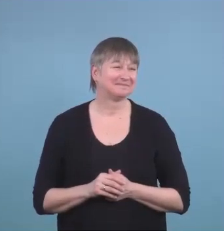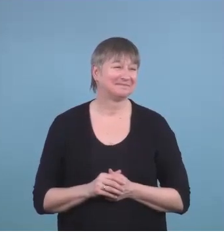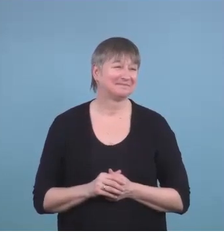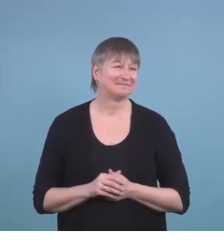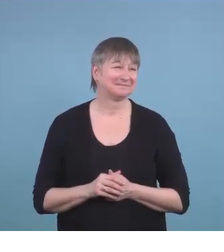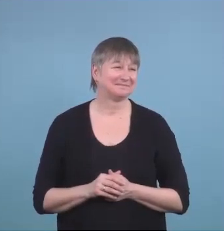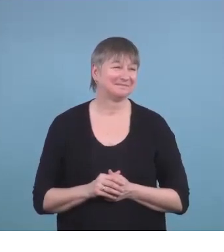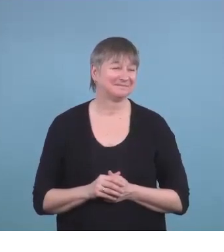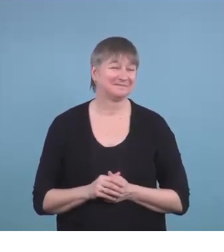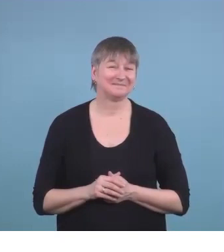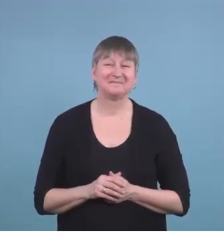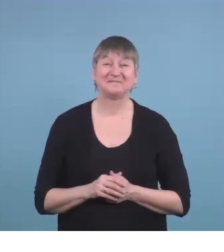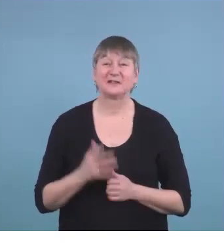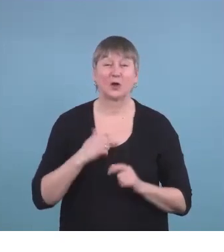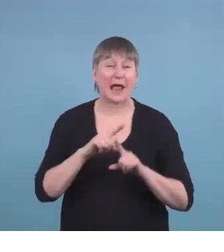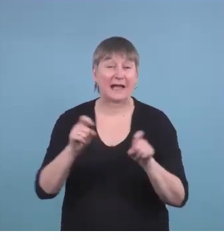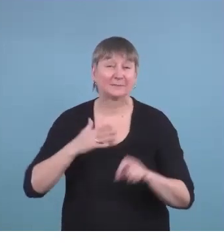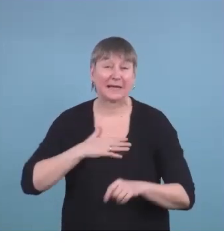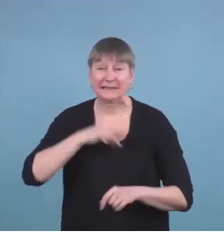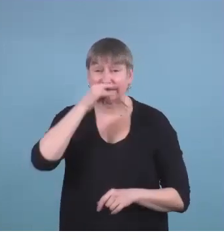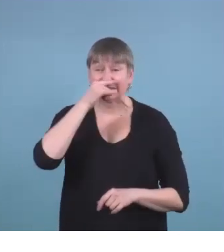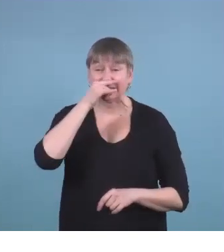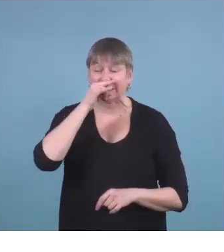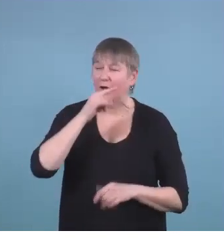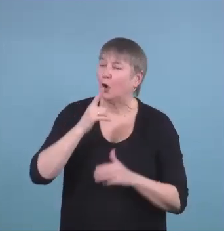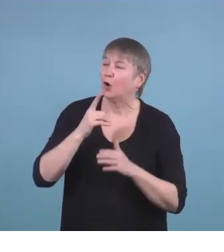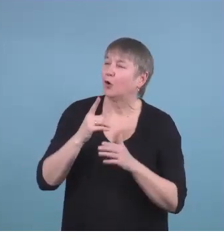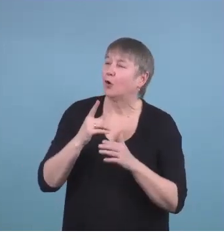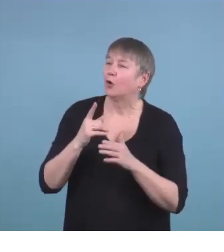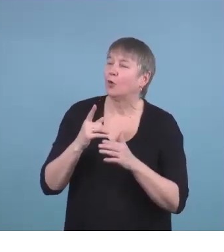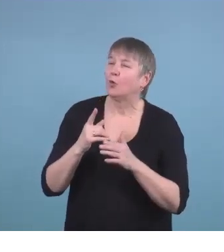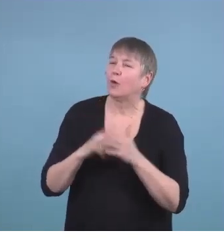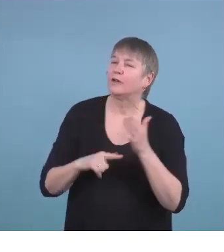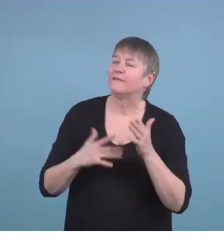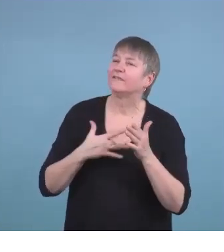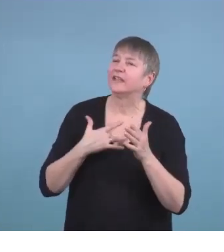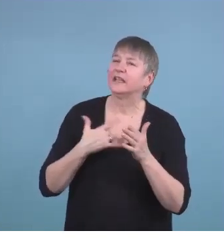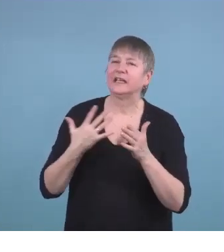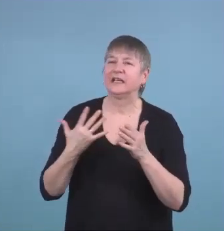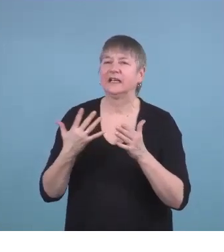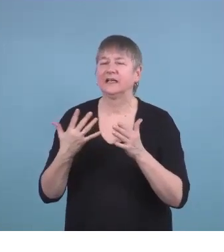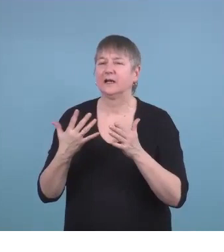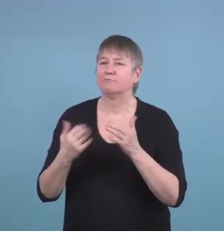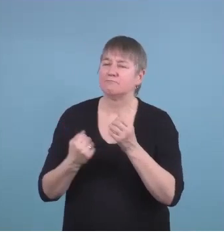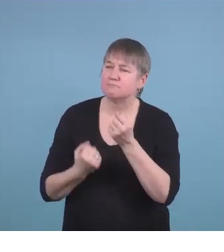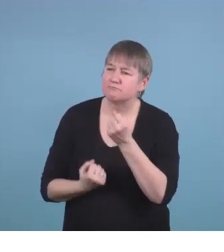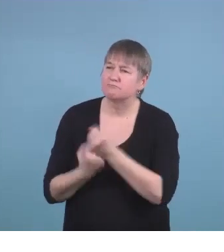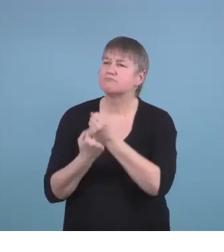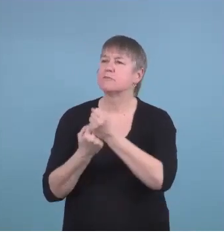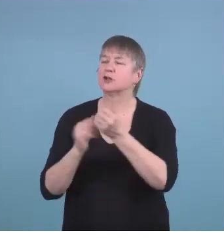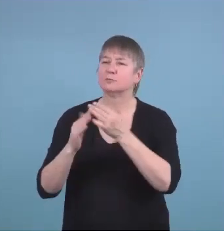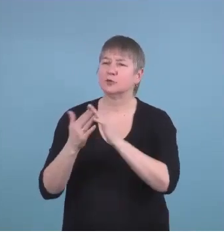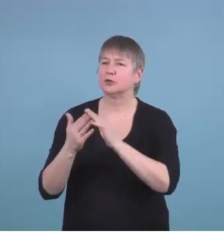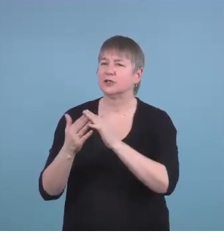I asked my kids what was the most influential community service that they found because